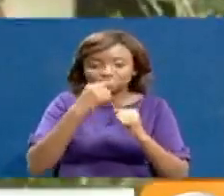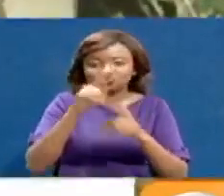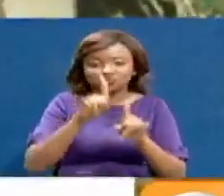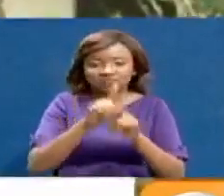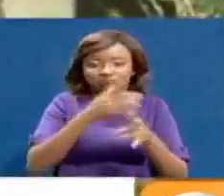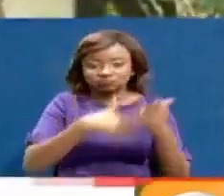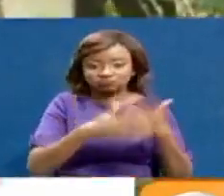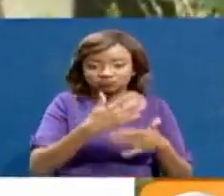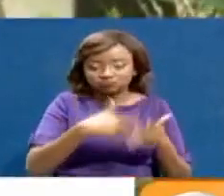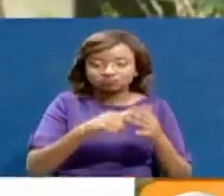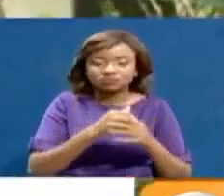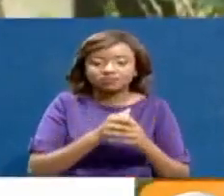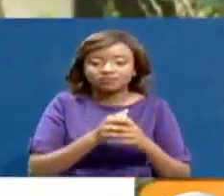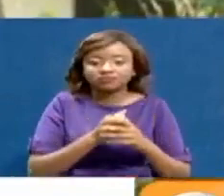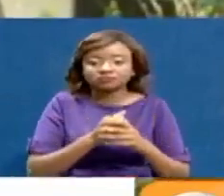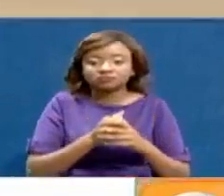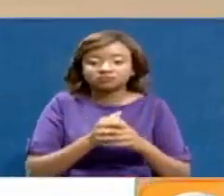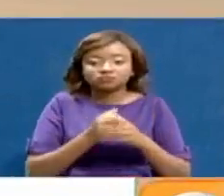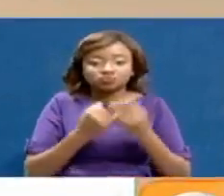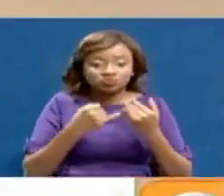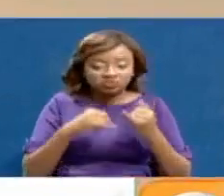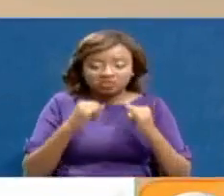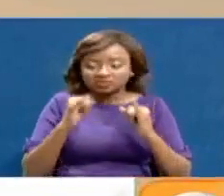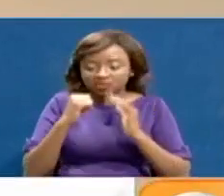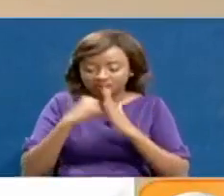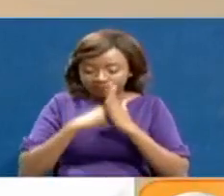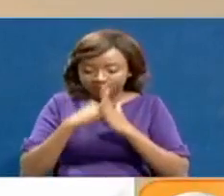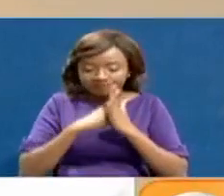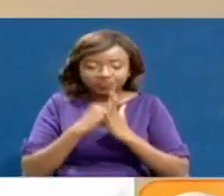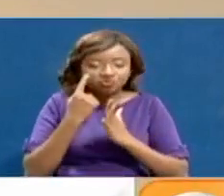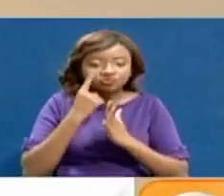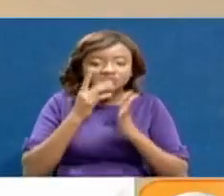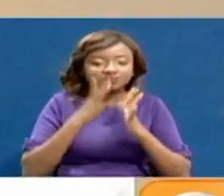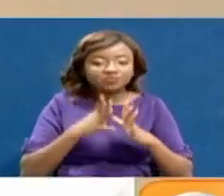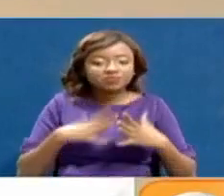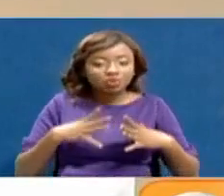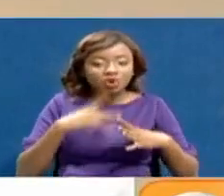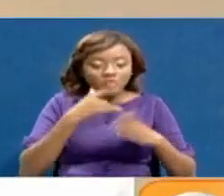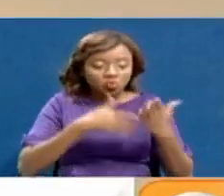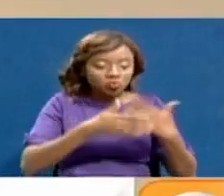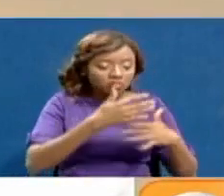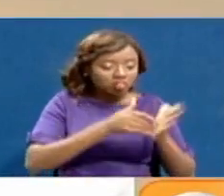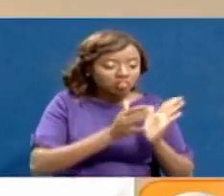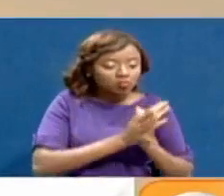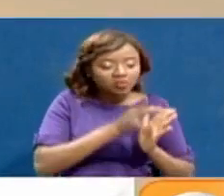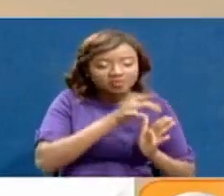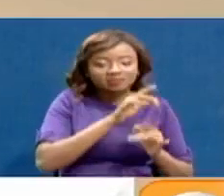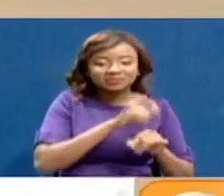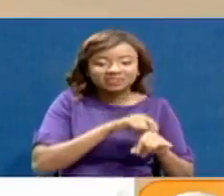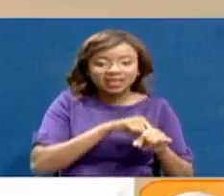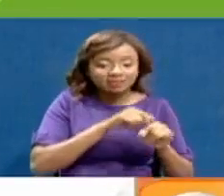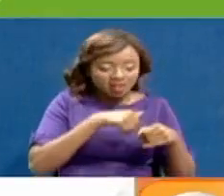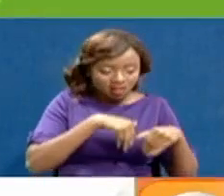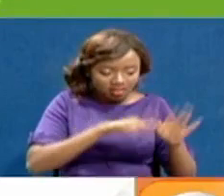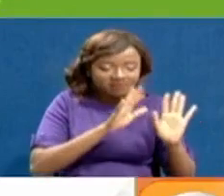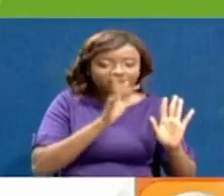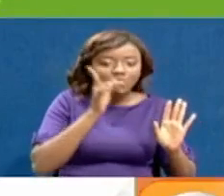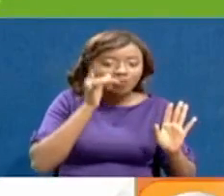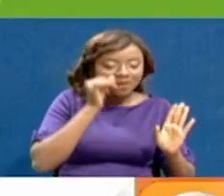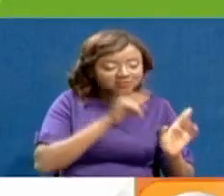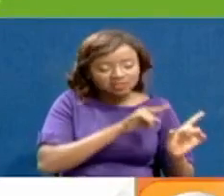KMTCCIA, efforts to trace contacts who were with him along his journey from Mombasa to Ukwala are ongoing.